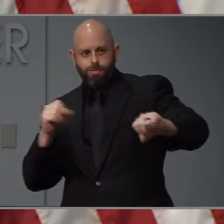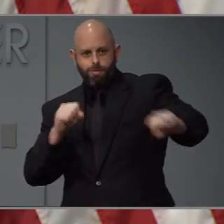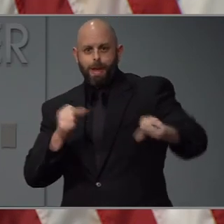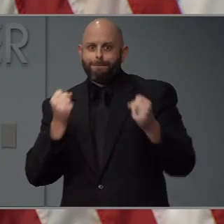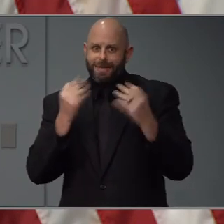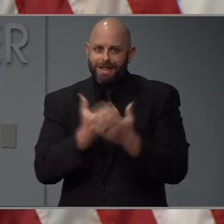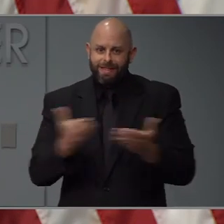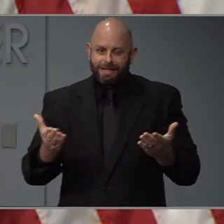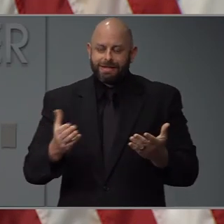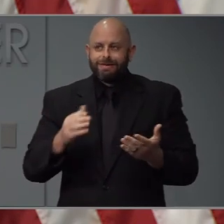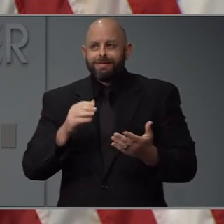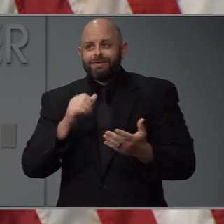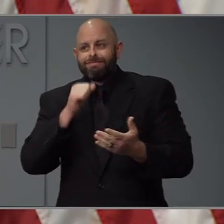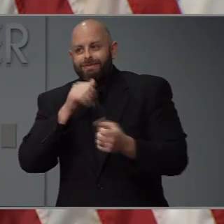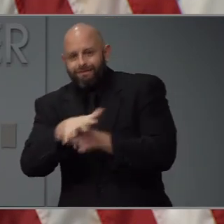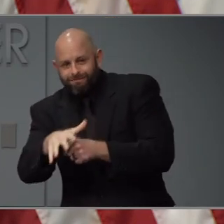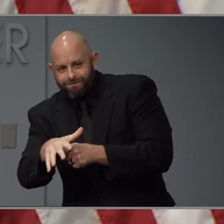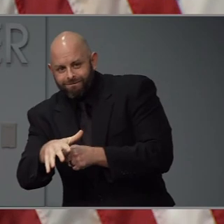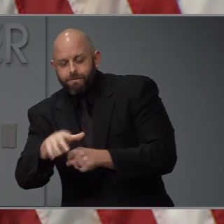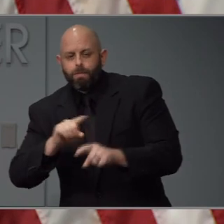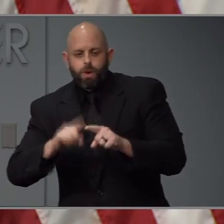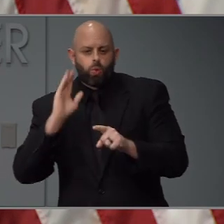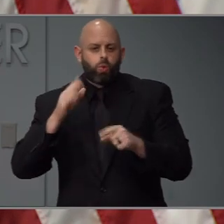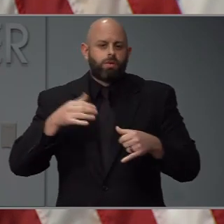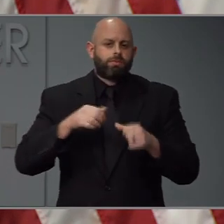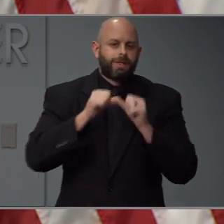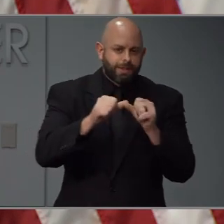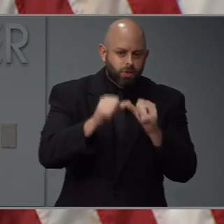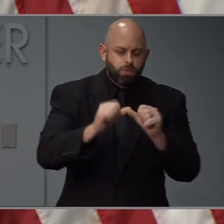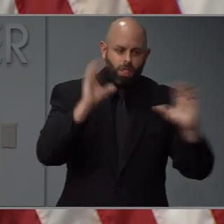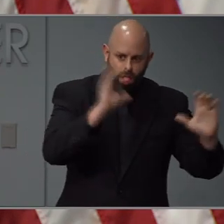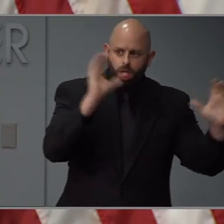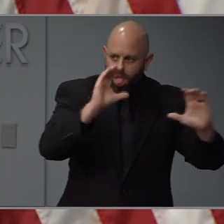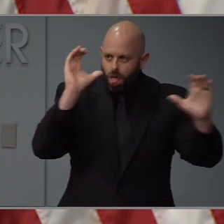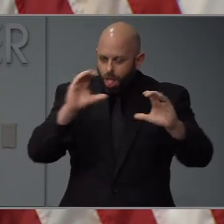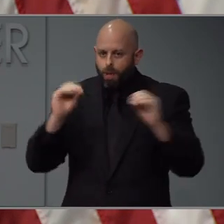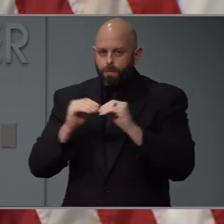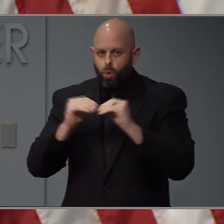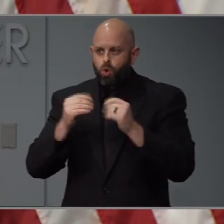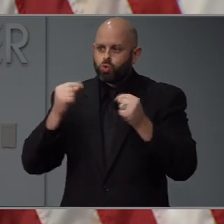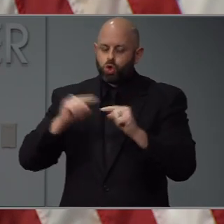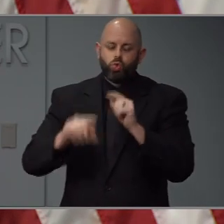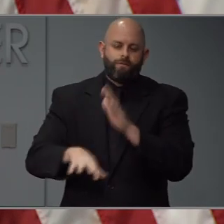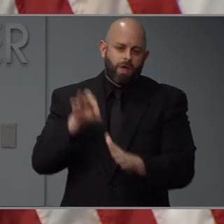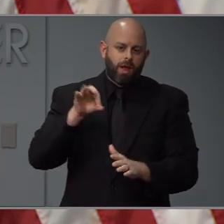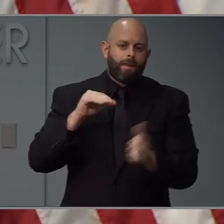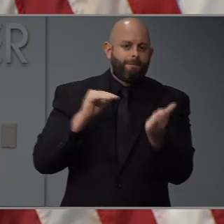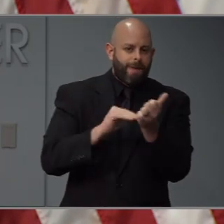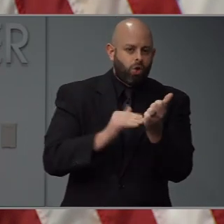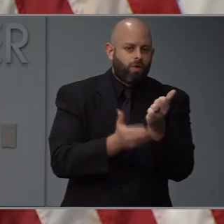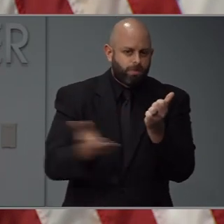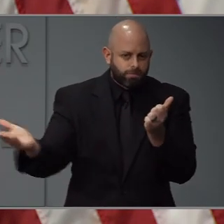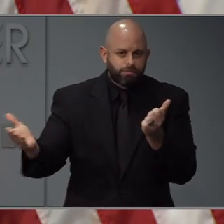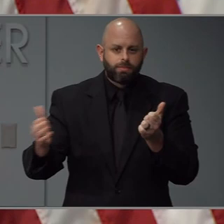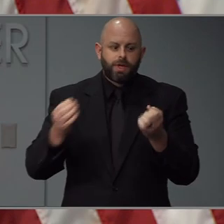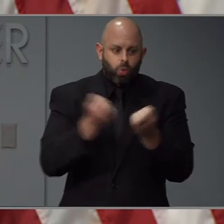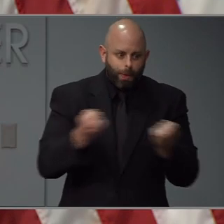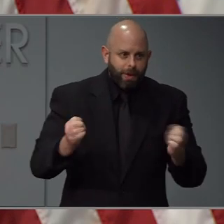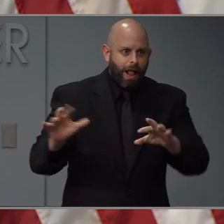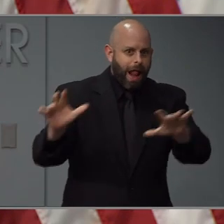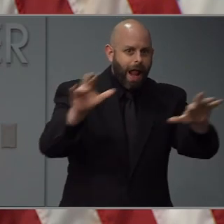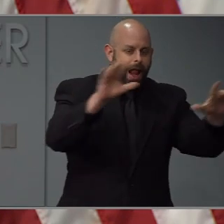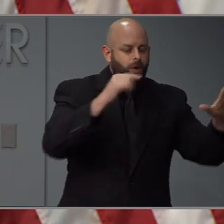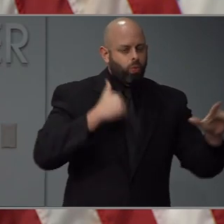But we'll continue to work hard and source all of those medical supplies and equipment that we so desperately